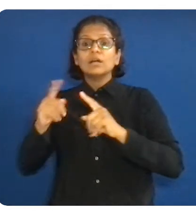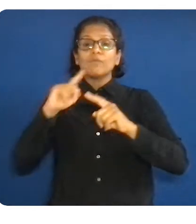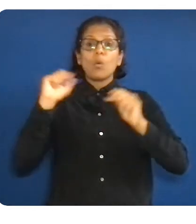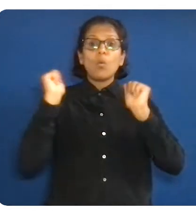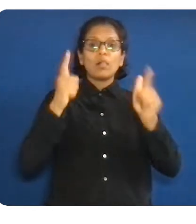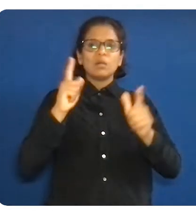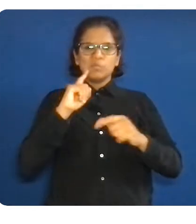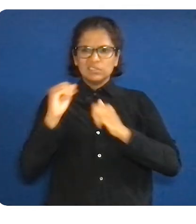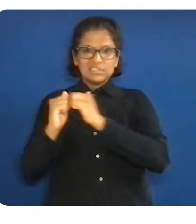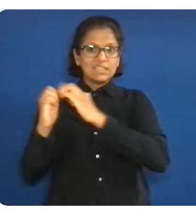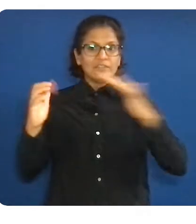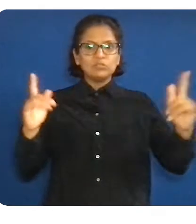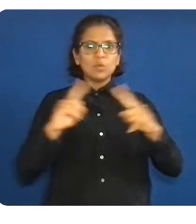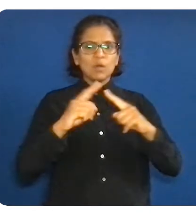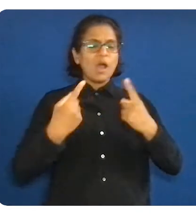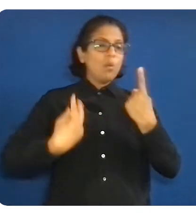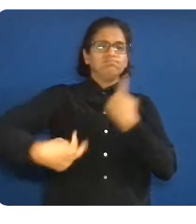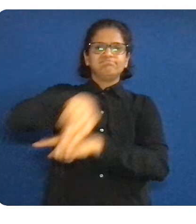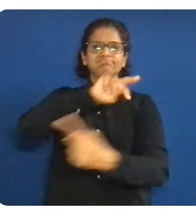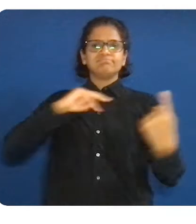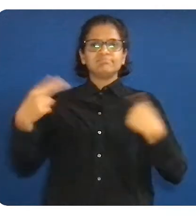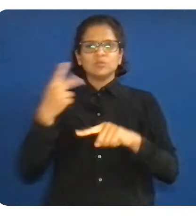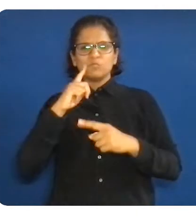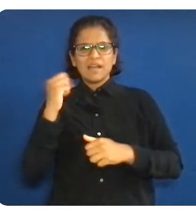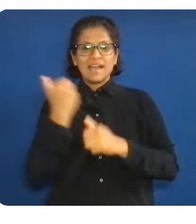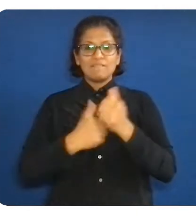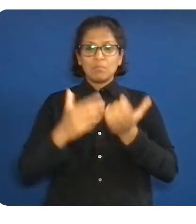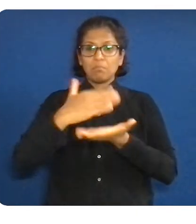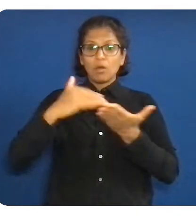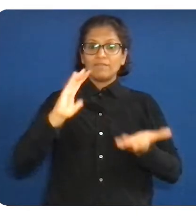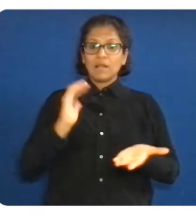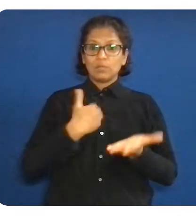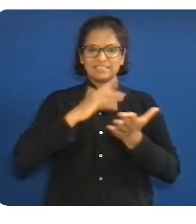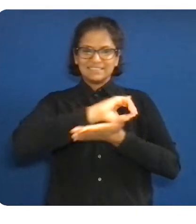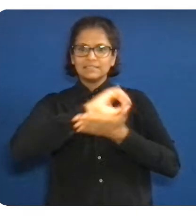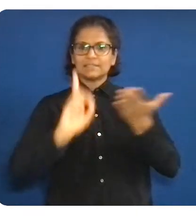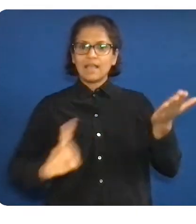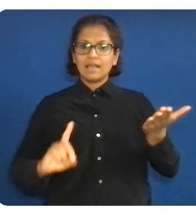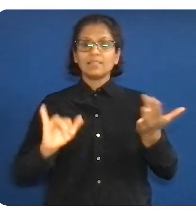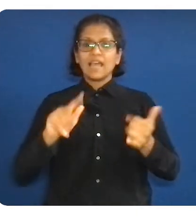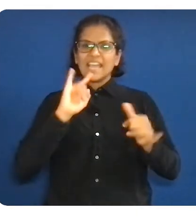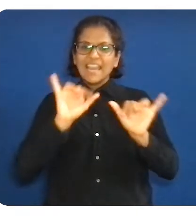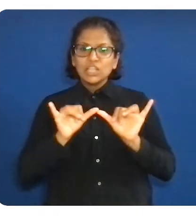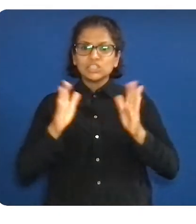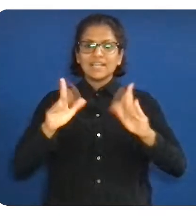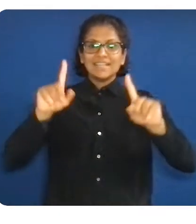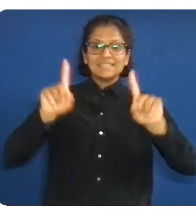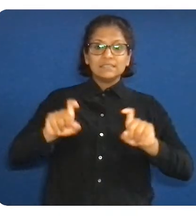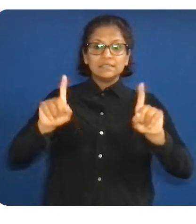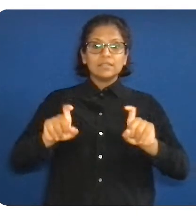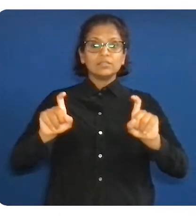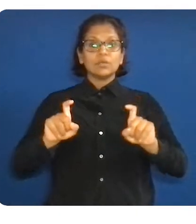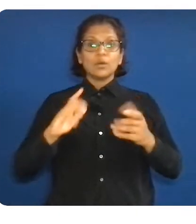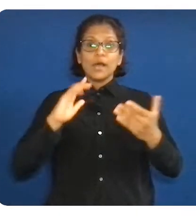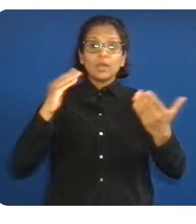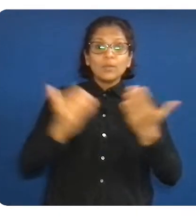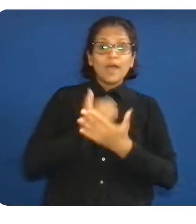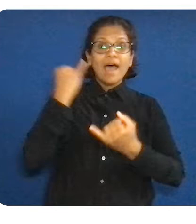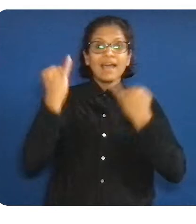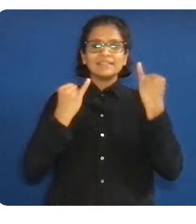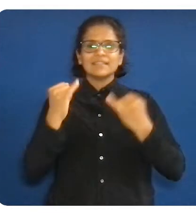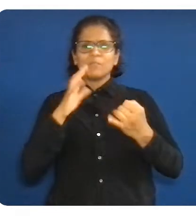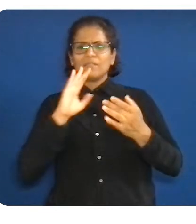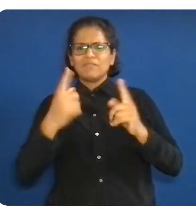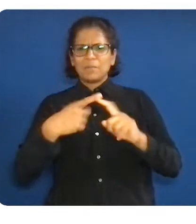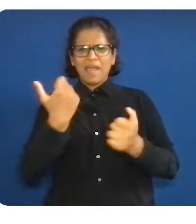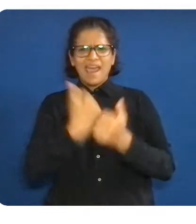engage leaders, and to establish diversity councils across the company. As an example, the Google Meet team worked on the